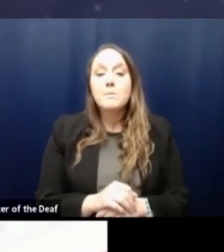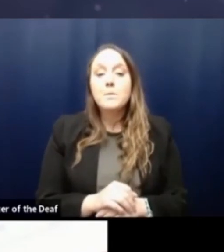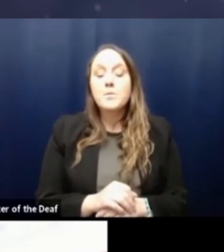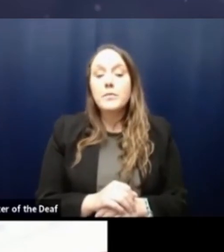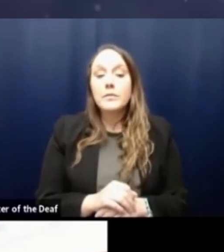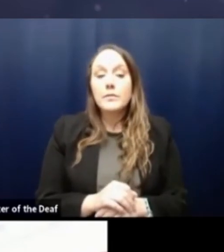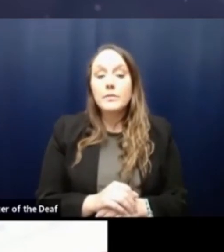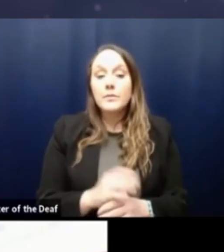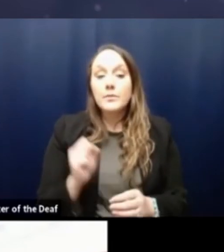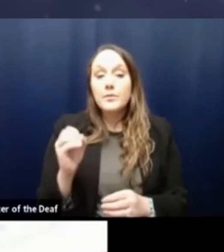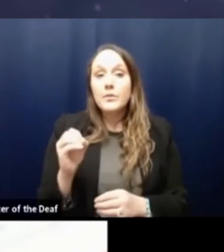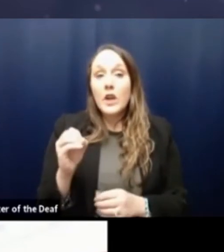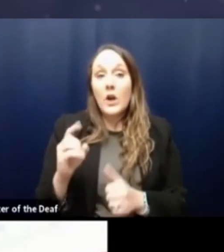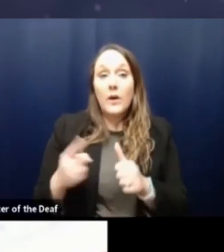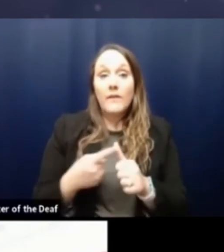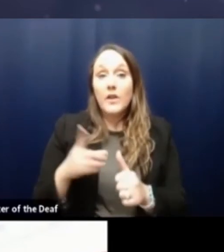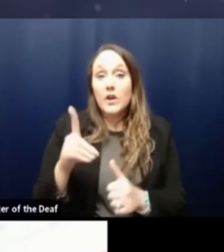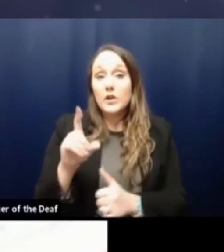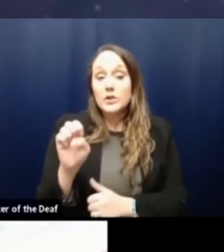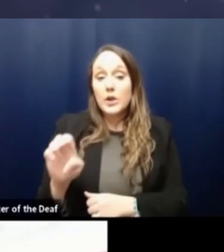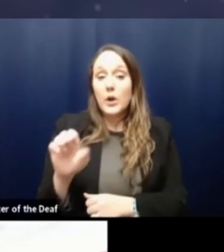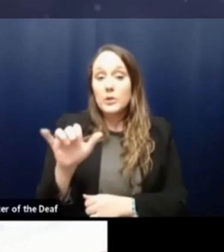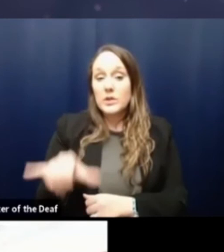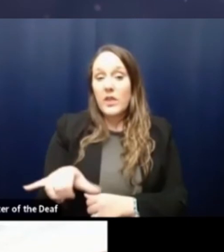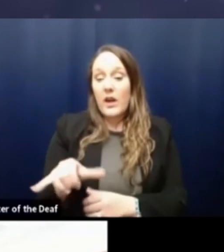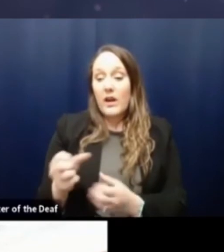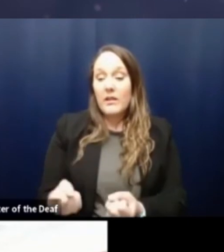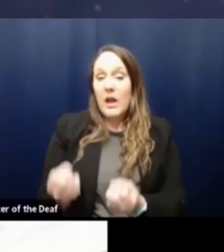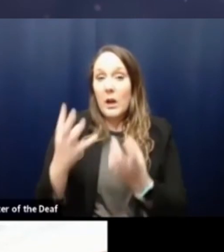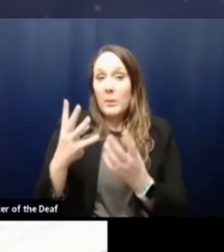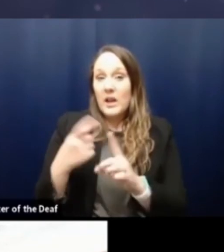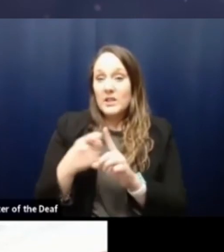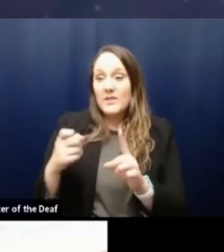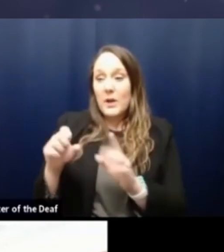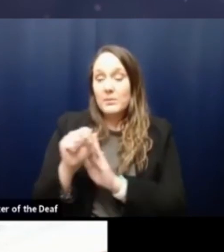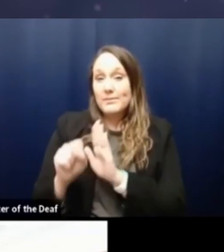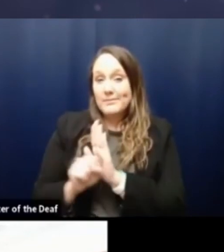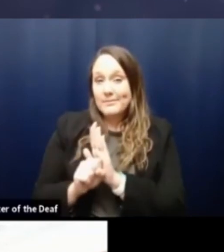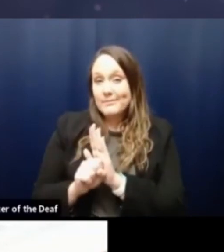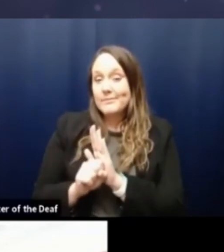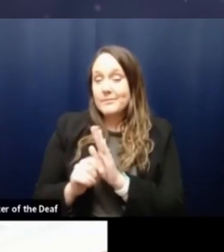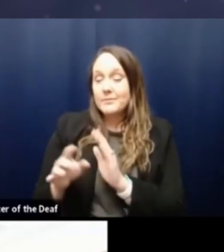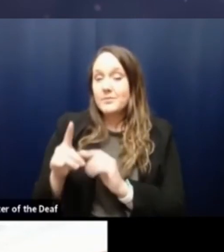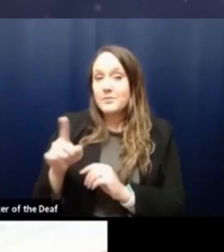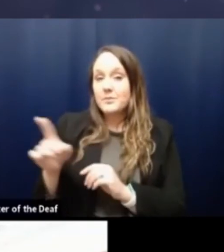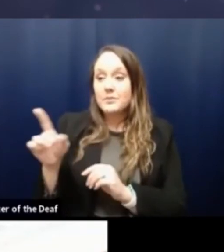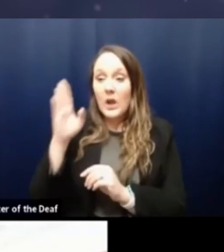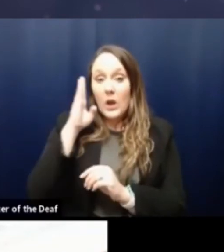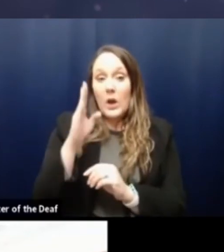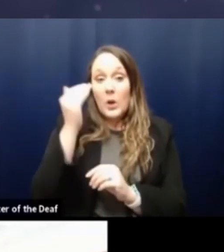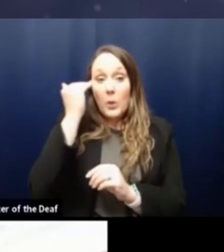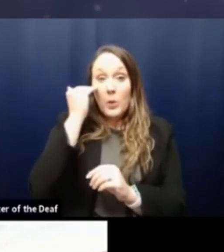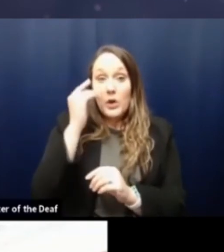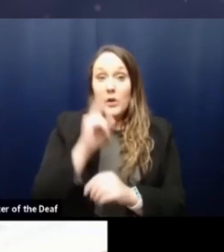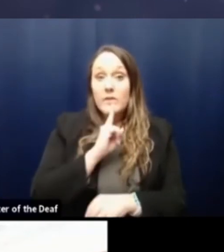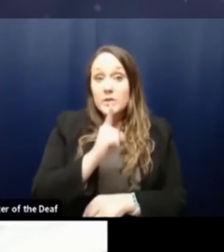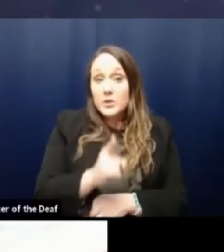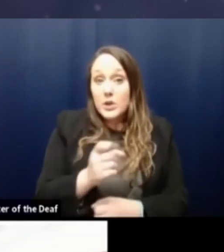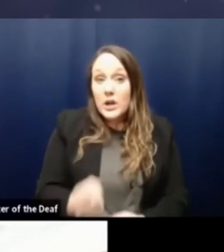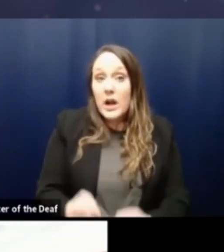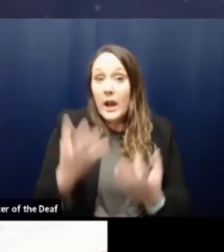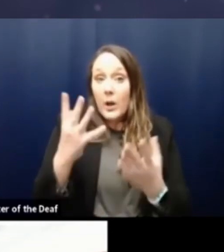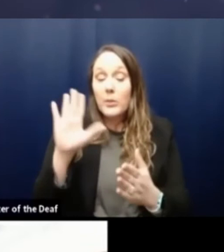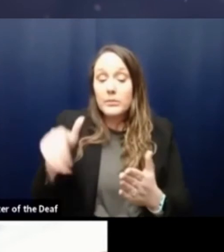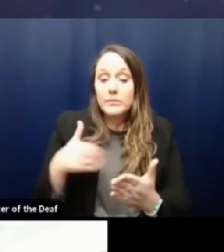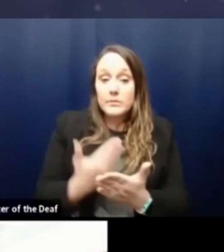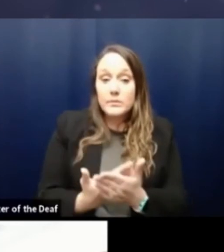Um, so for our first dose, uh, that application, uh, comes from the state and we'll, we'll know, we know for sure how much we're getting when we, when we get